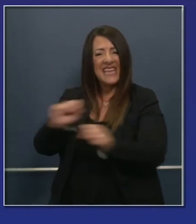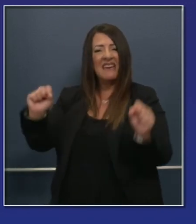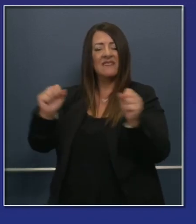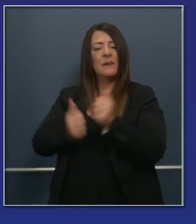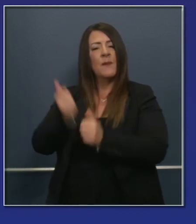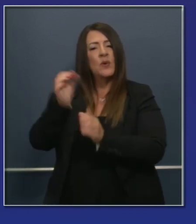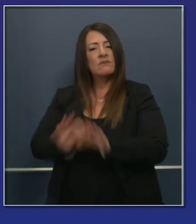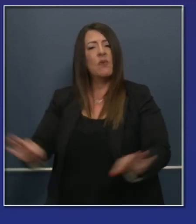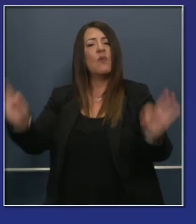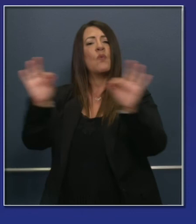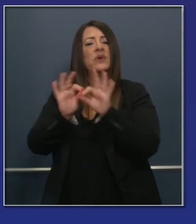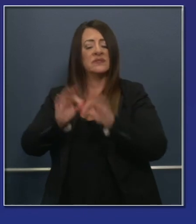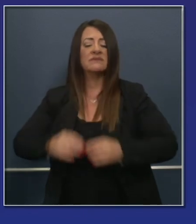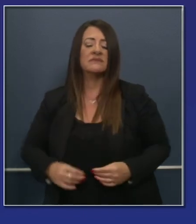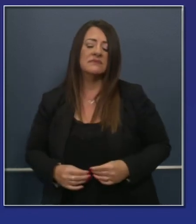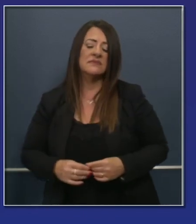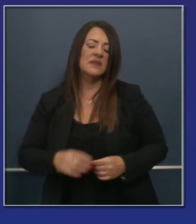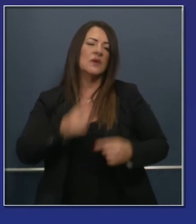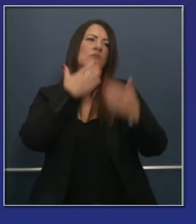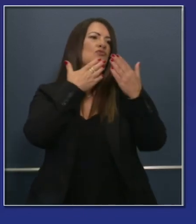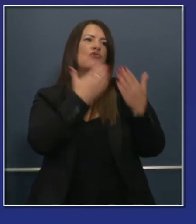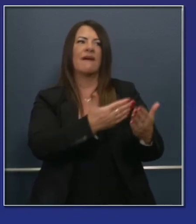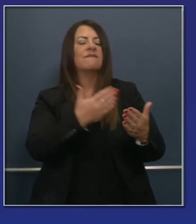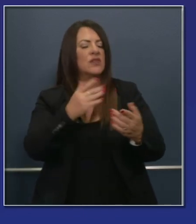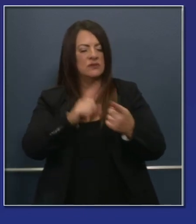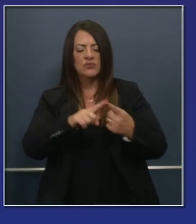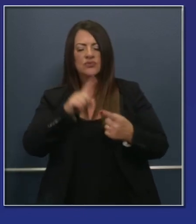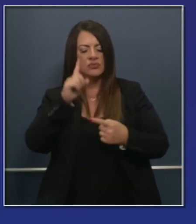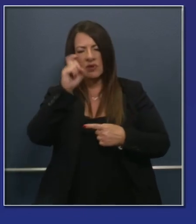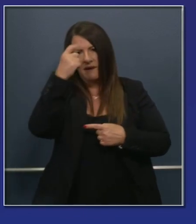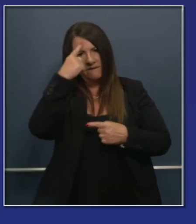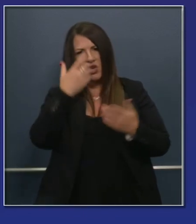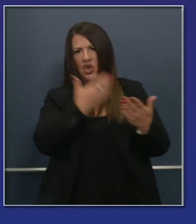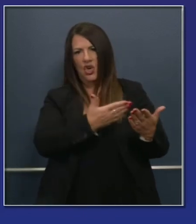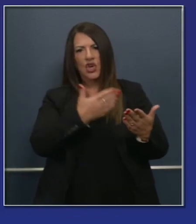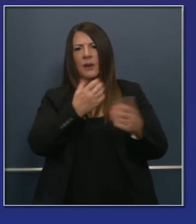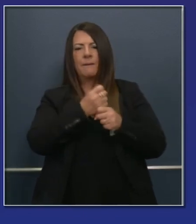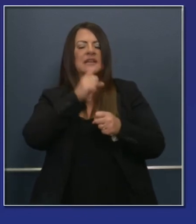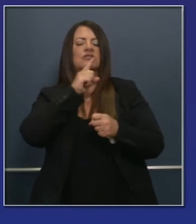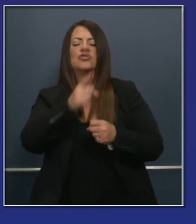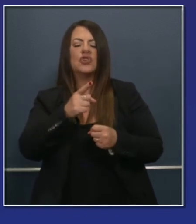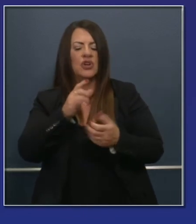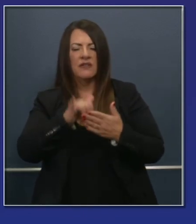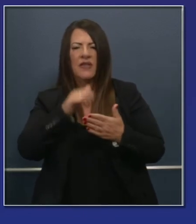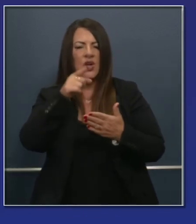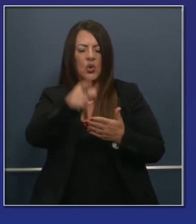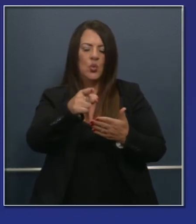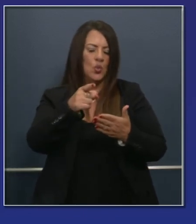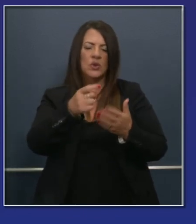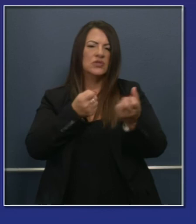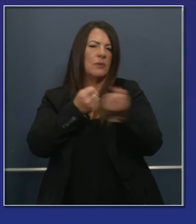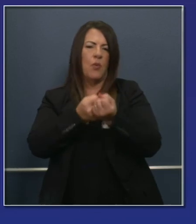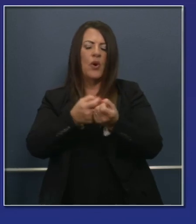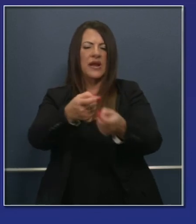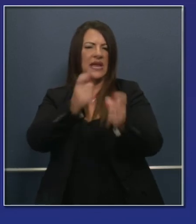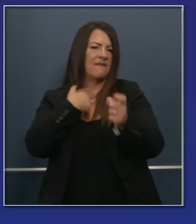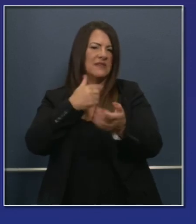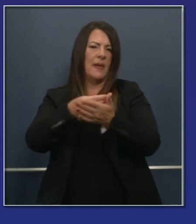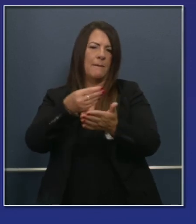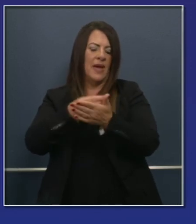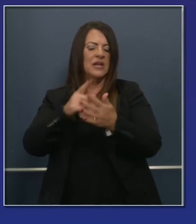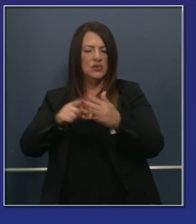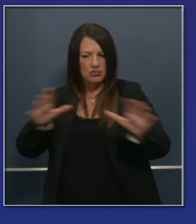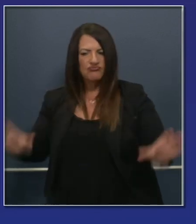those resources, that $5.3 billion is just incredible. Thank you, Mr. Governor. Thank you to the members of the legislature. You know,